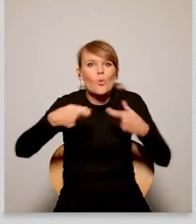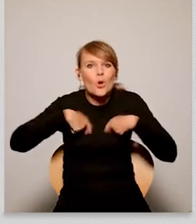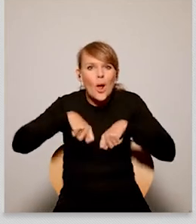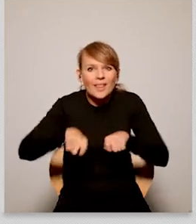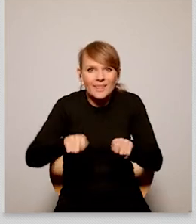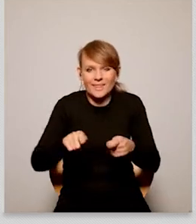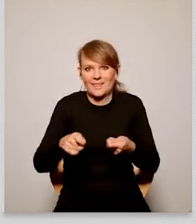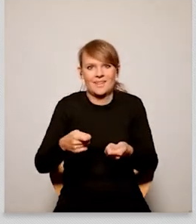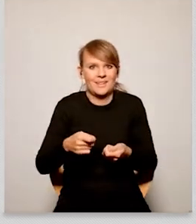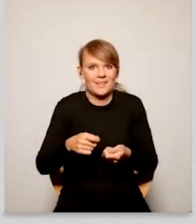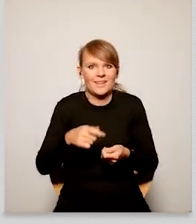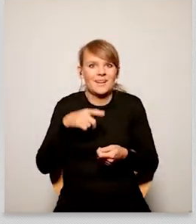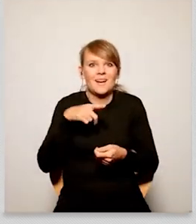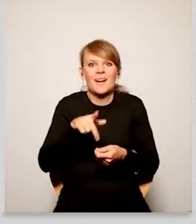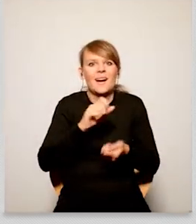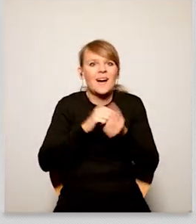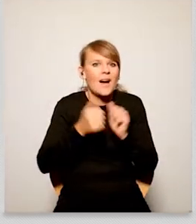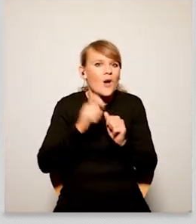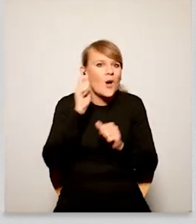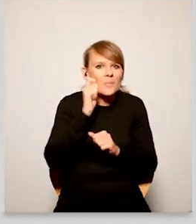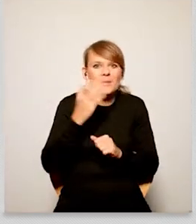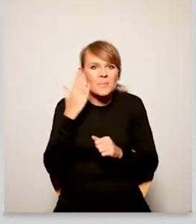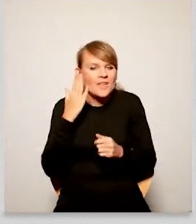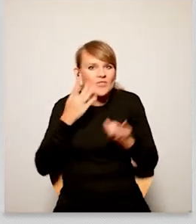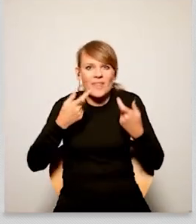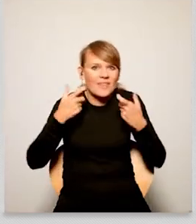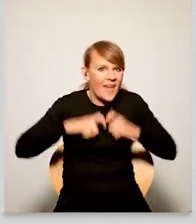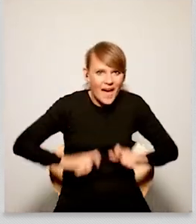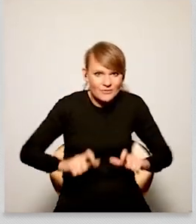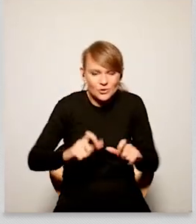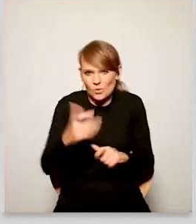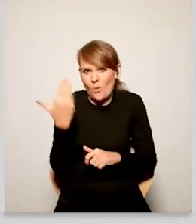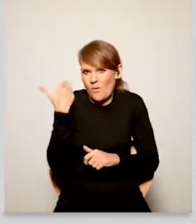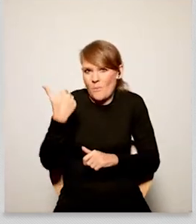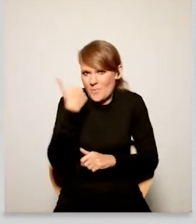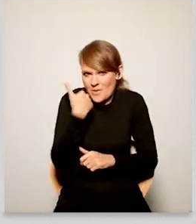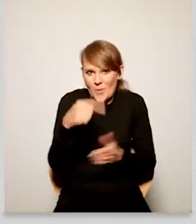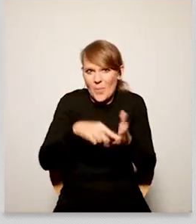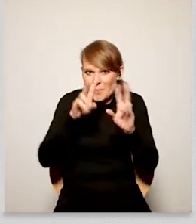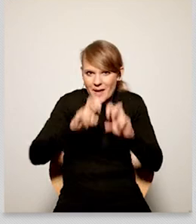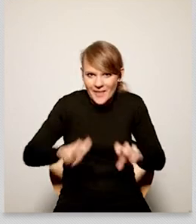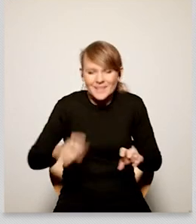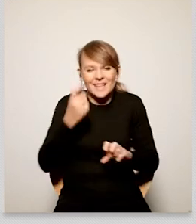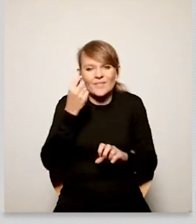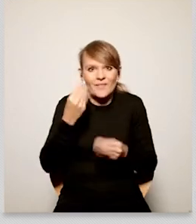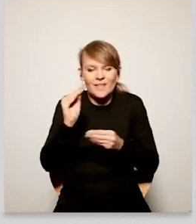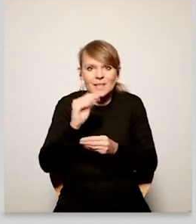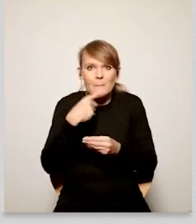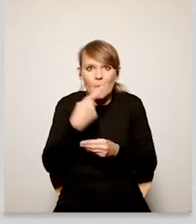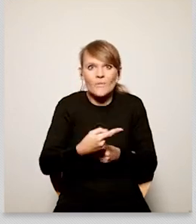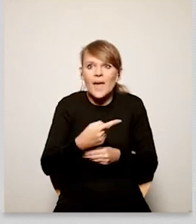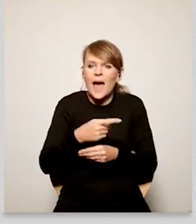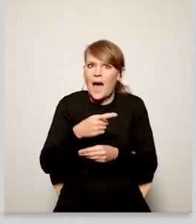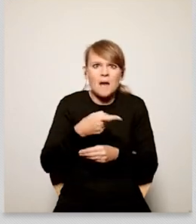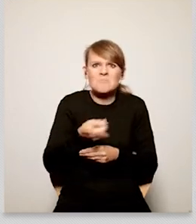be closer to the environment like the farmers for example people who live in the countryside so we've done the research